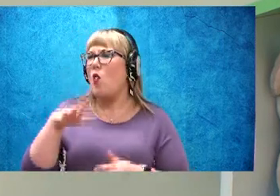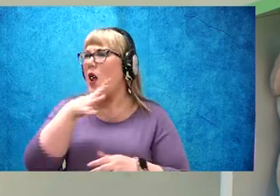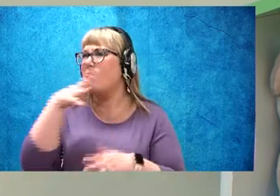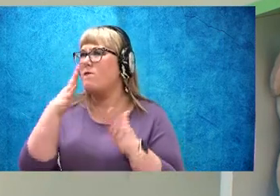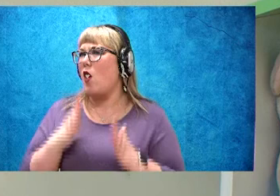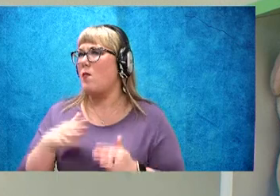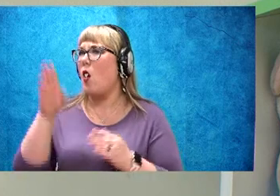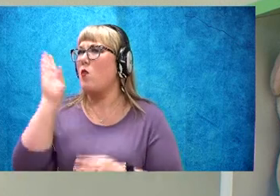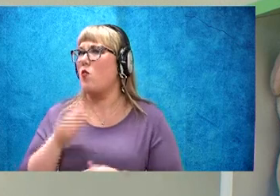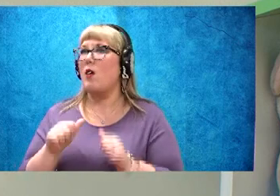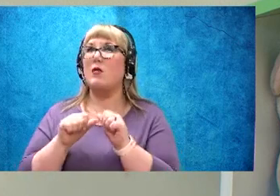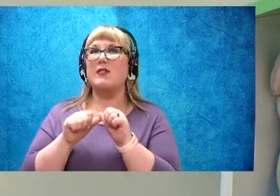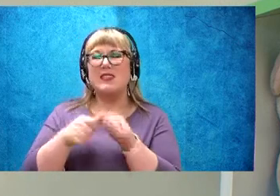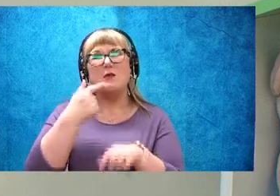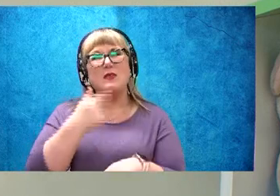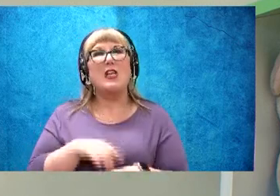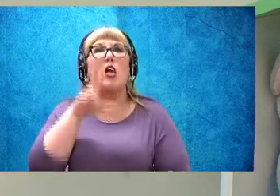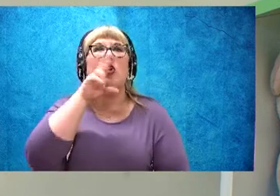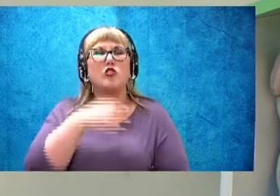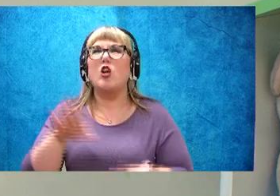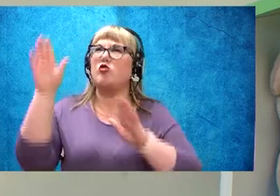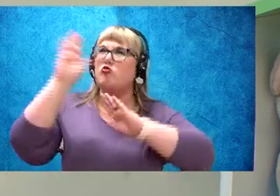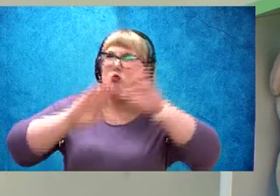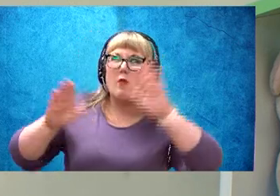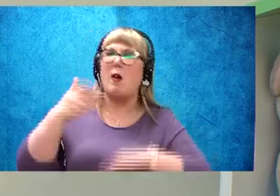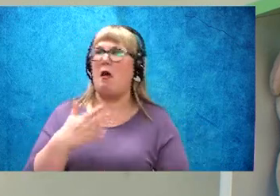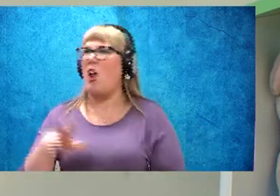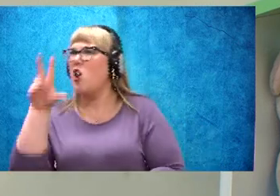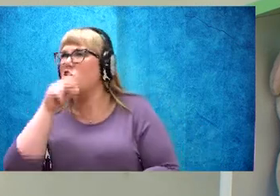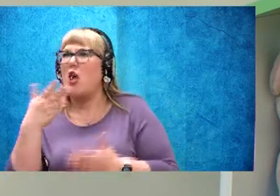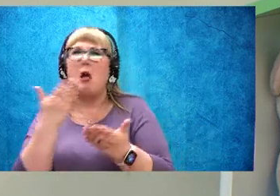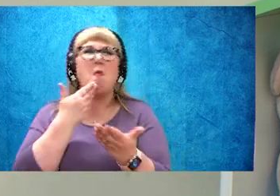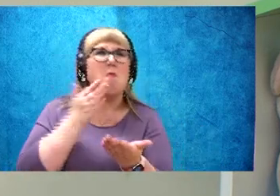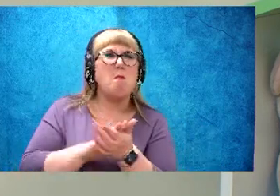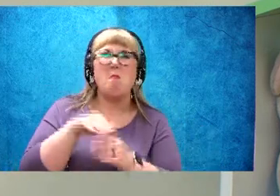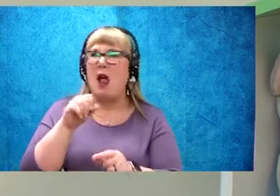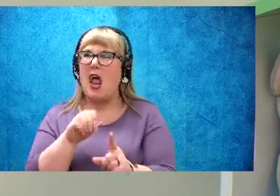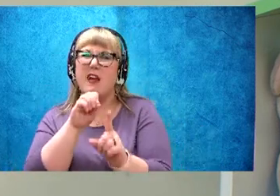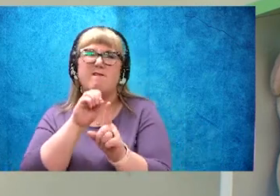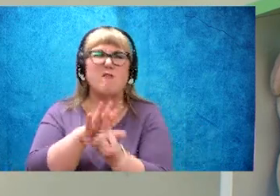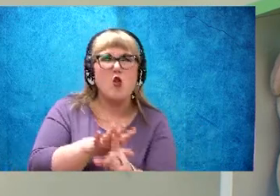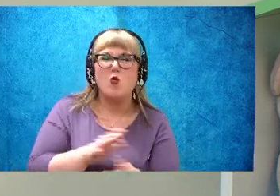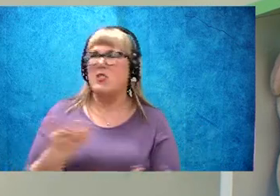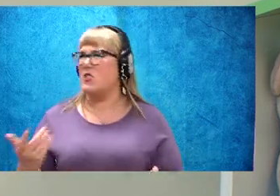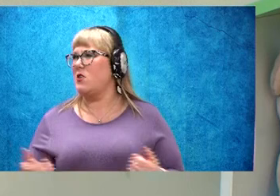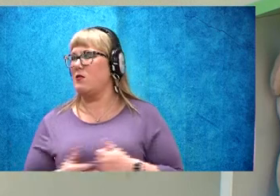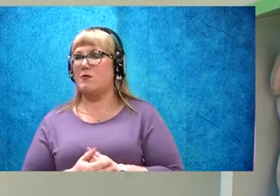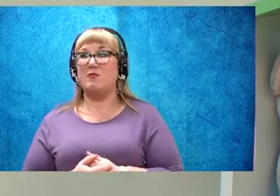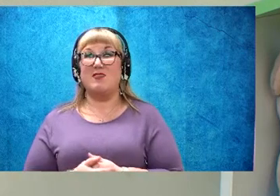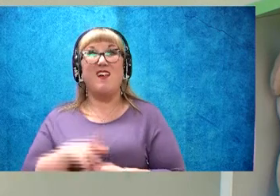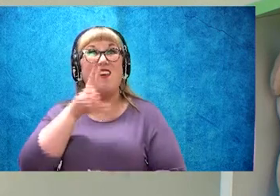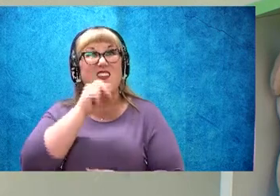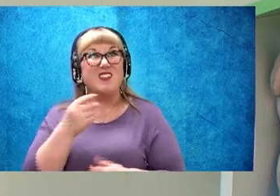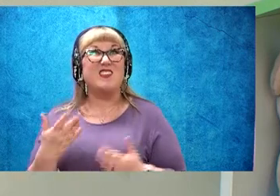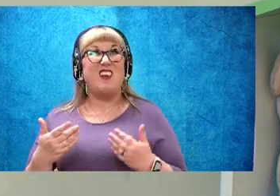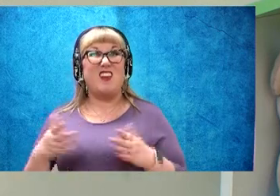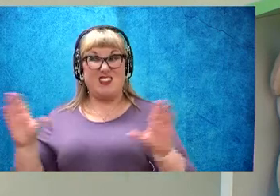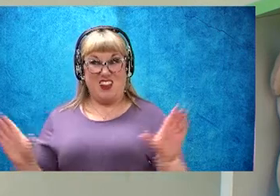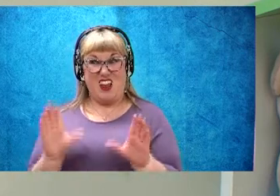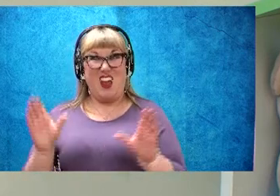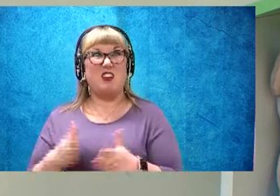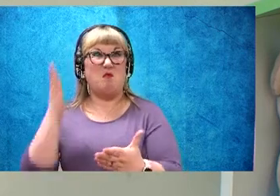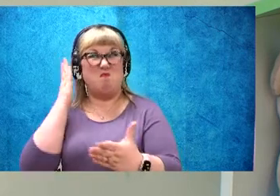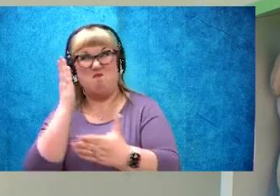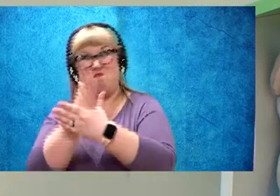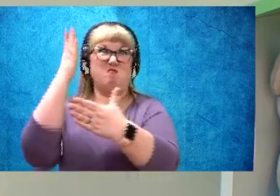saying that Duck is trouble? Duck is a bad influence. Well, now we know Duck actions disrupted the whole farm.